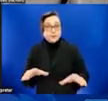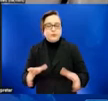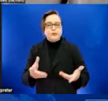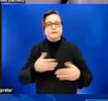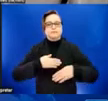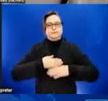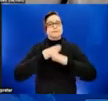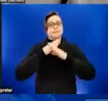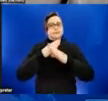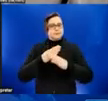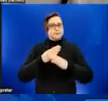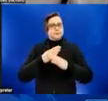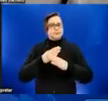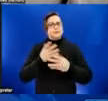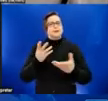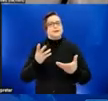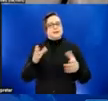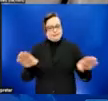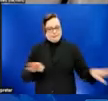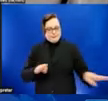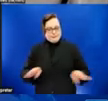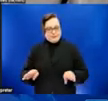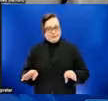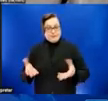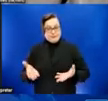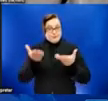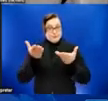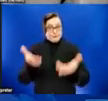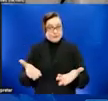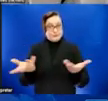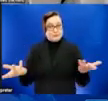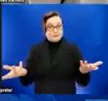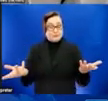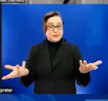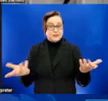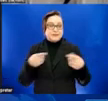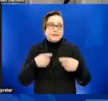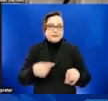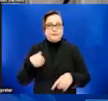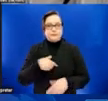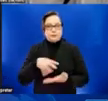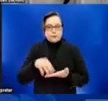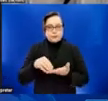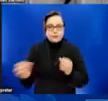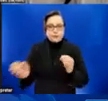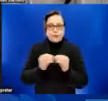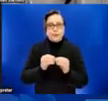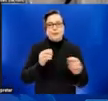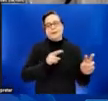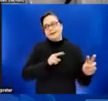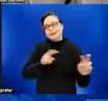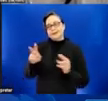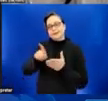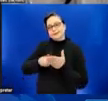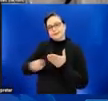that we recommend at this time as we learn more and check back with the CDC website as frequently as they would